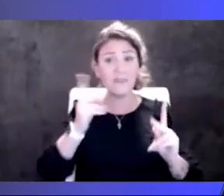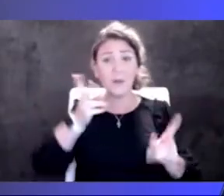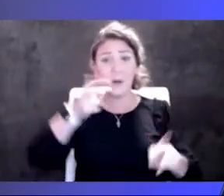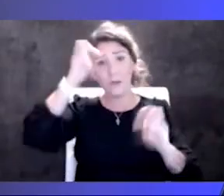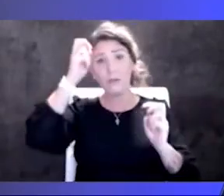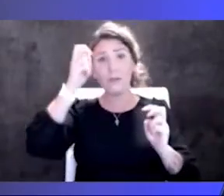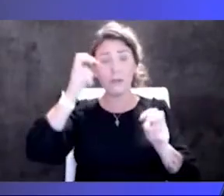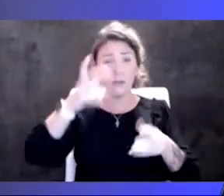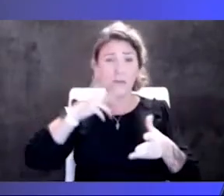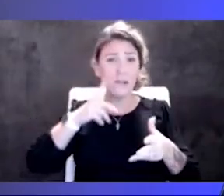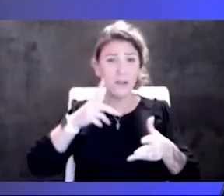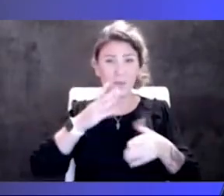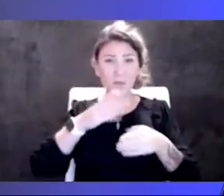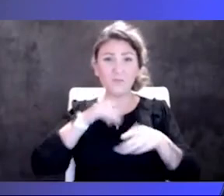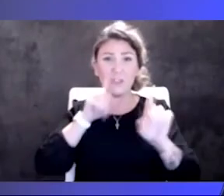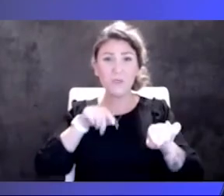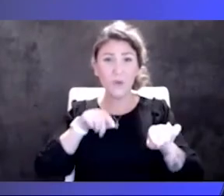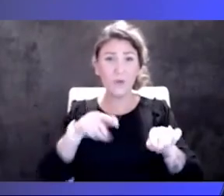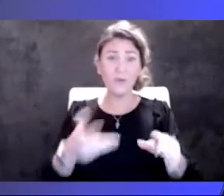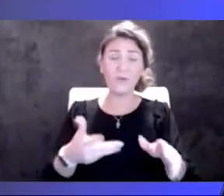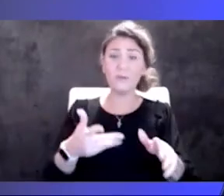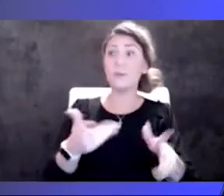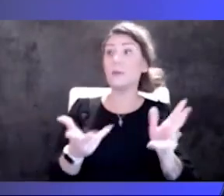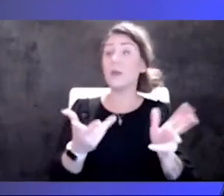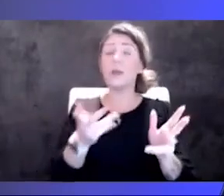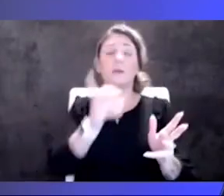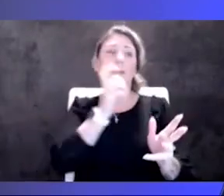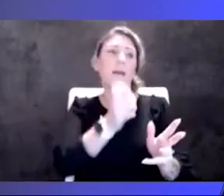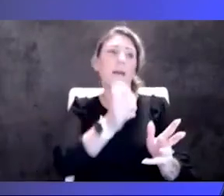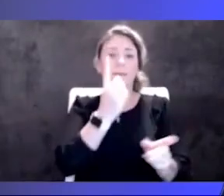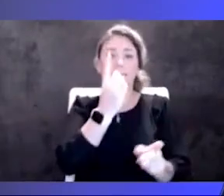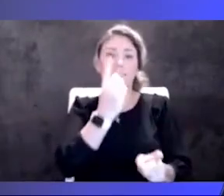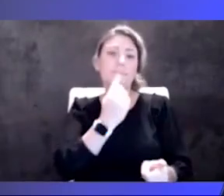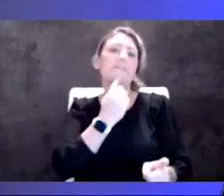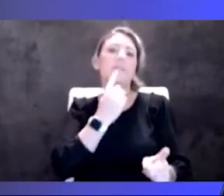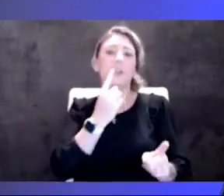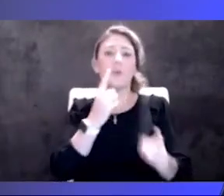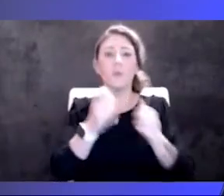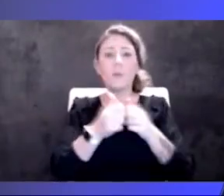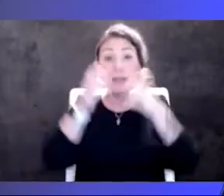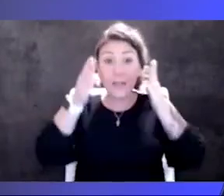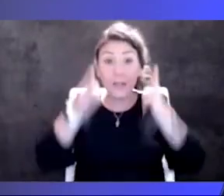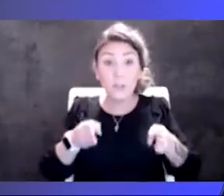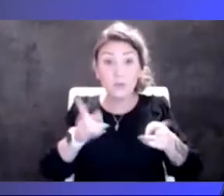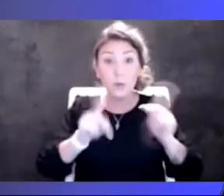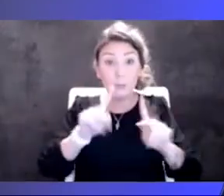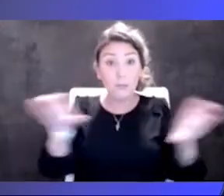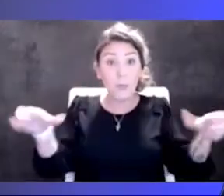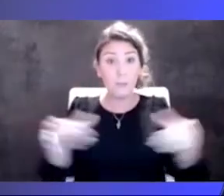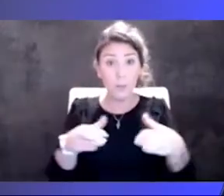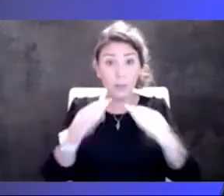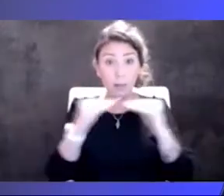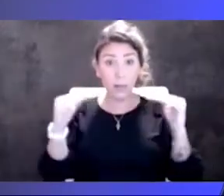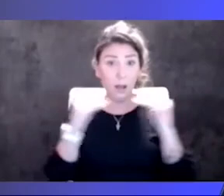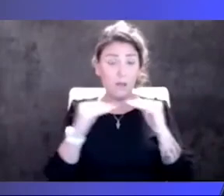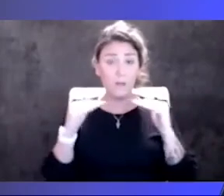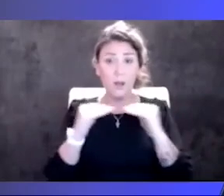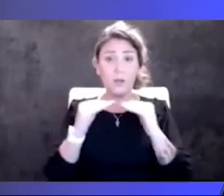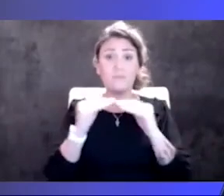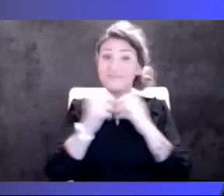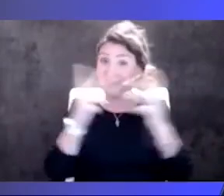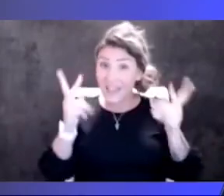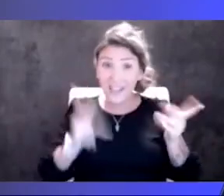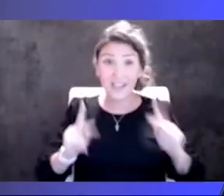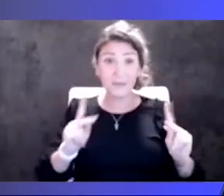So while it may not be as severe in an individual at a population level, a lot of people, if they